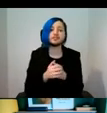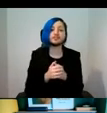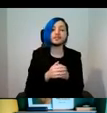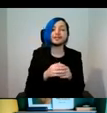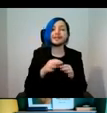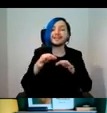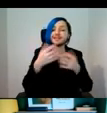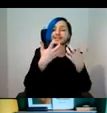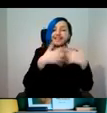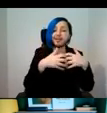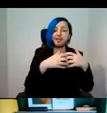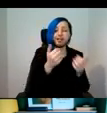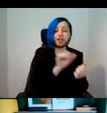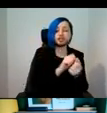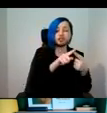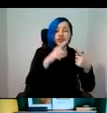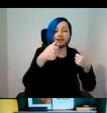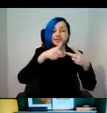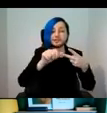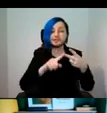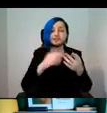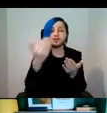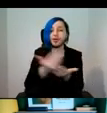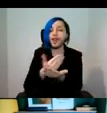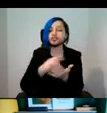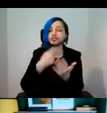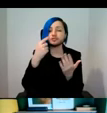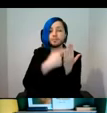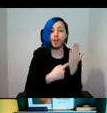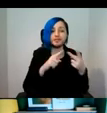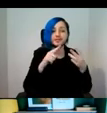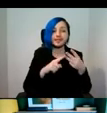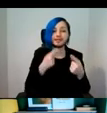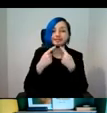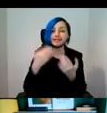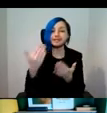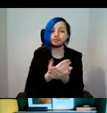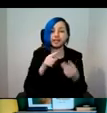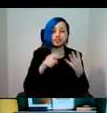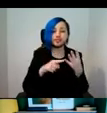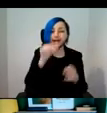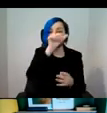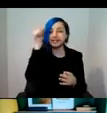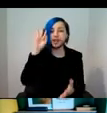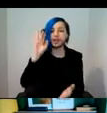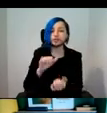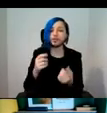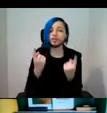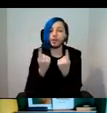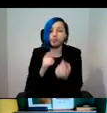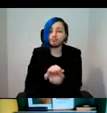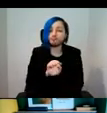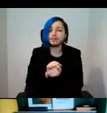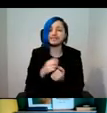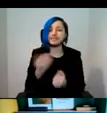collection policy, data protection and intellectual property rights. And the